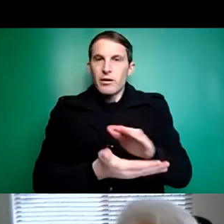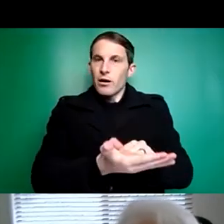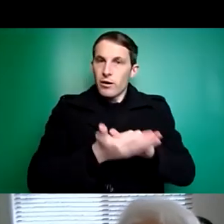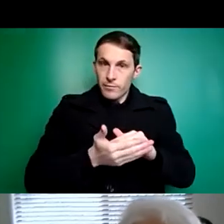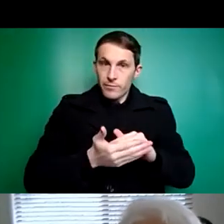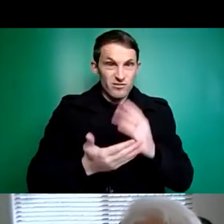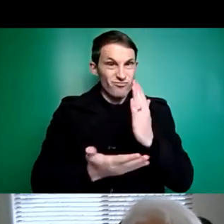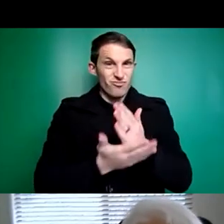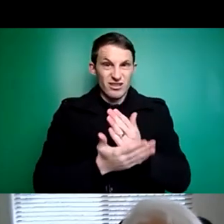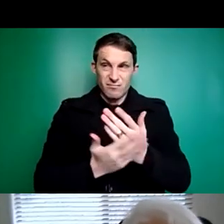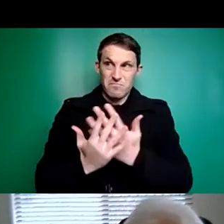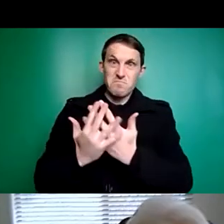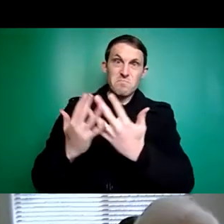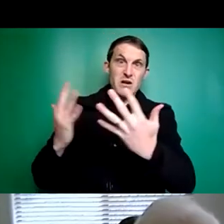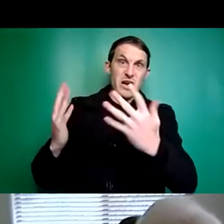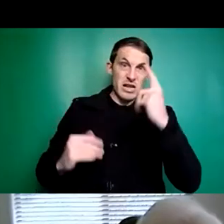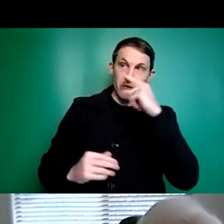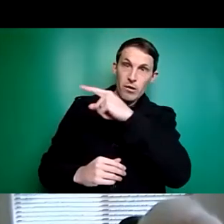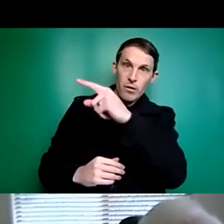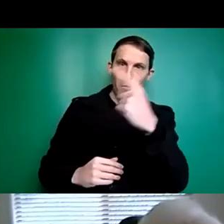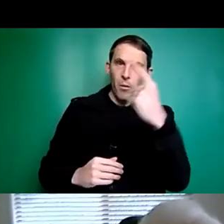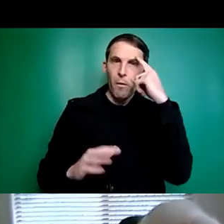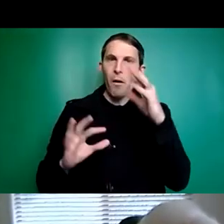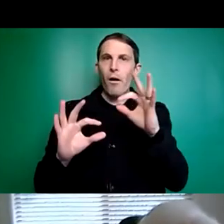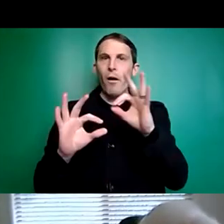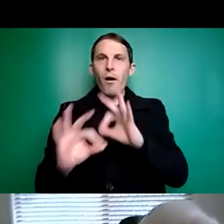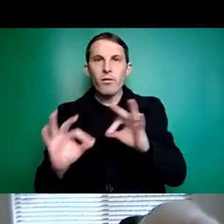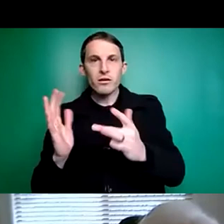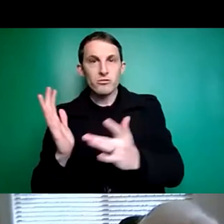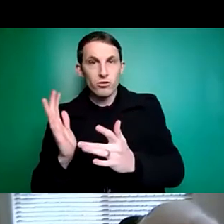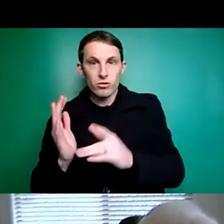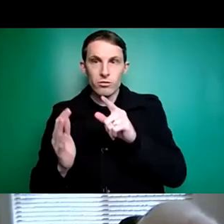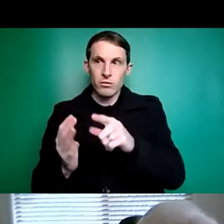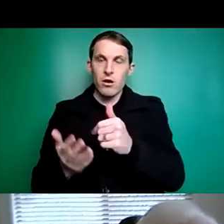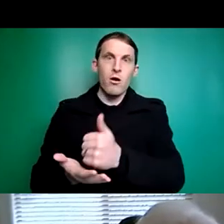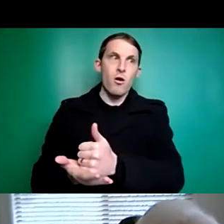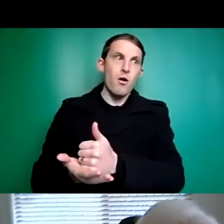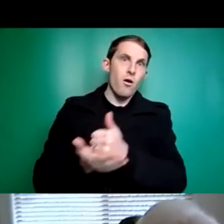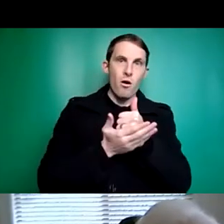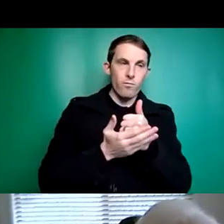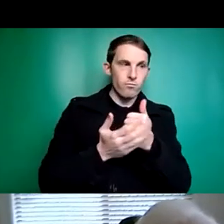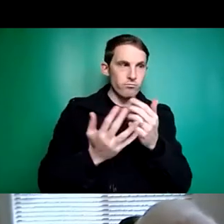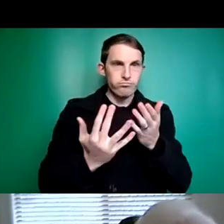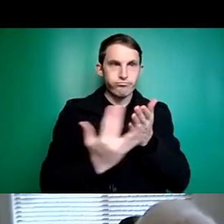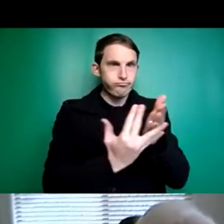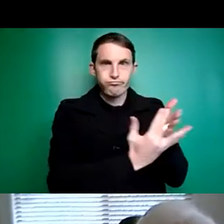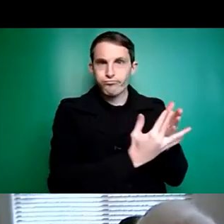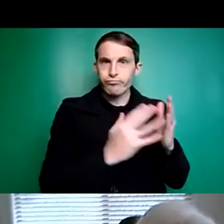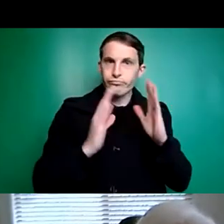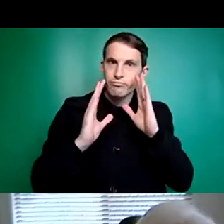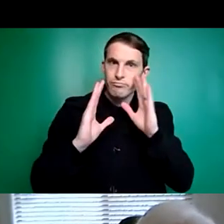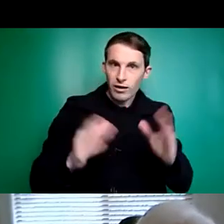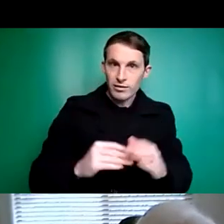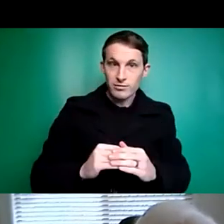don't realise how much technology there is out there that enable you to do a lot. But what technology does